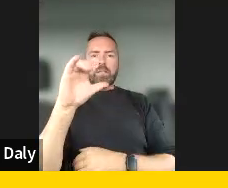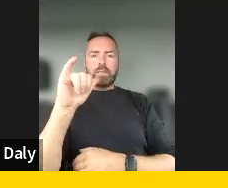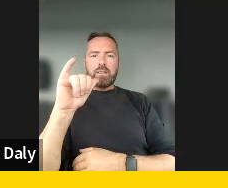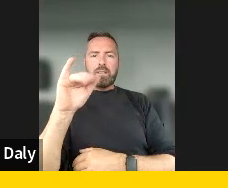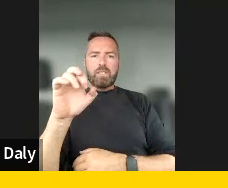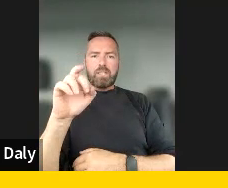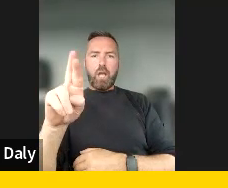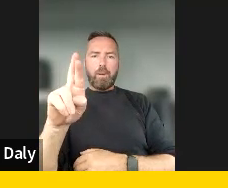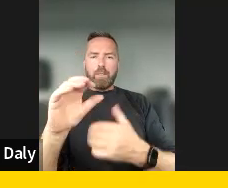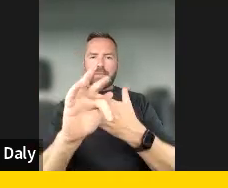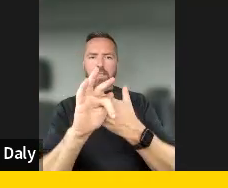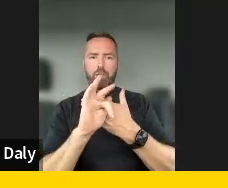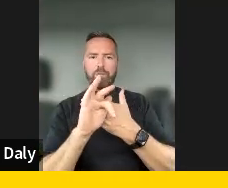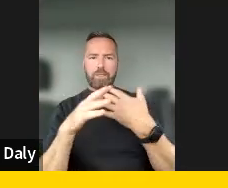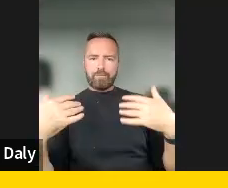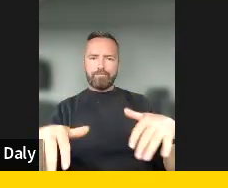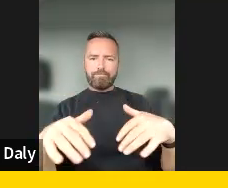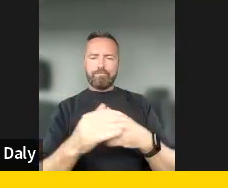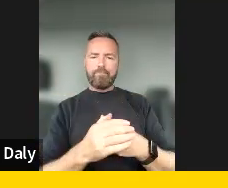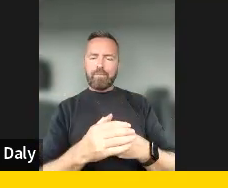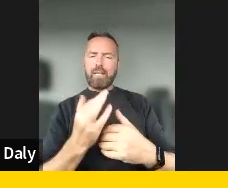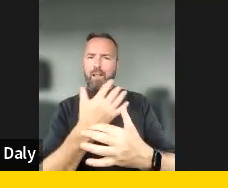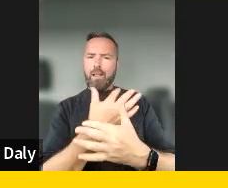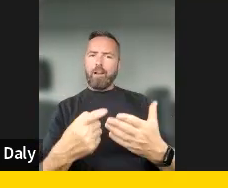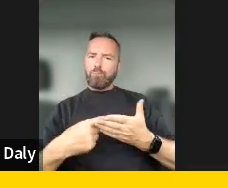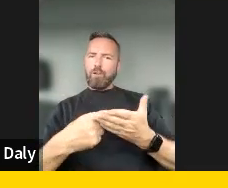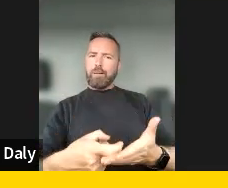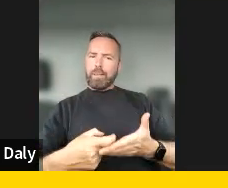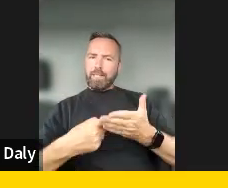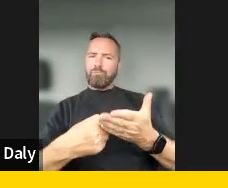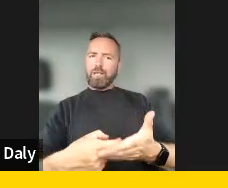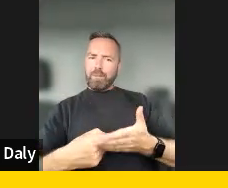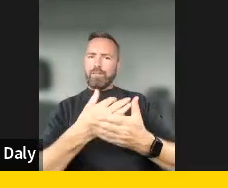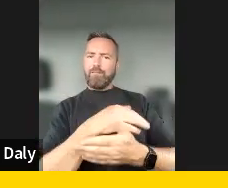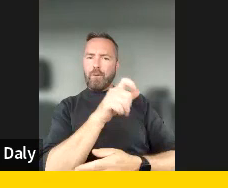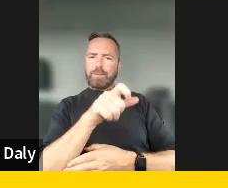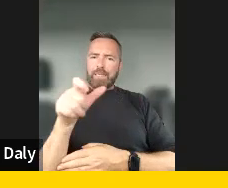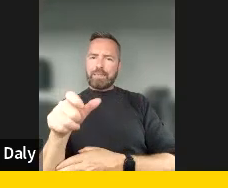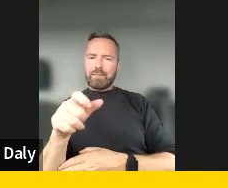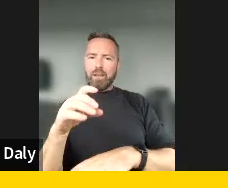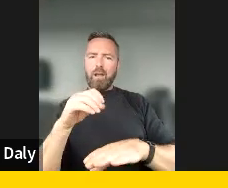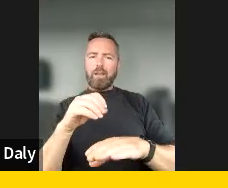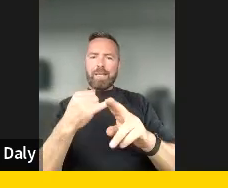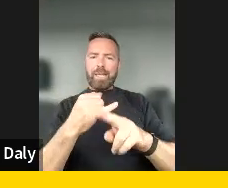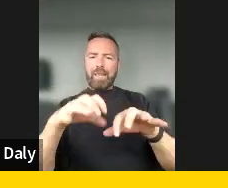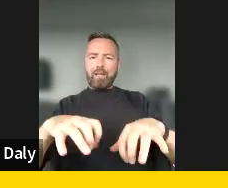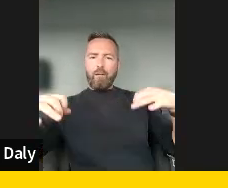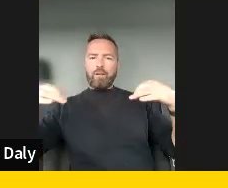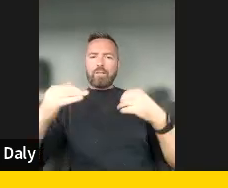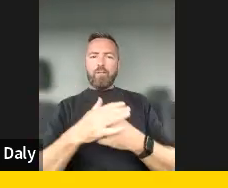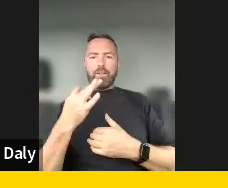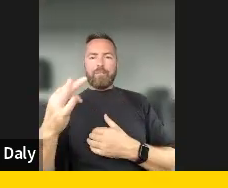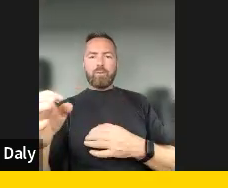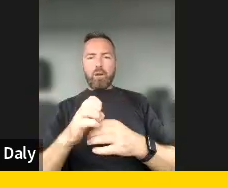and from the recommendations of citizens in the conference of the future of Europe. So it was tackled a lot. Um, so it's really the